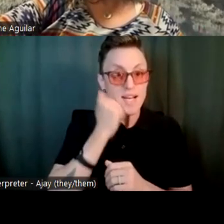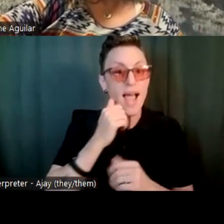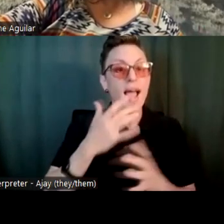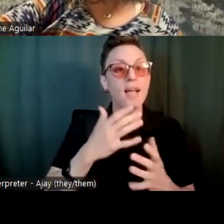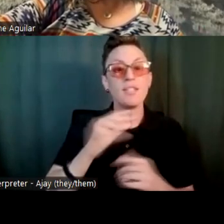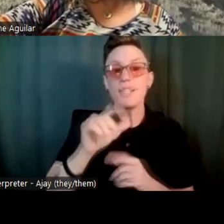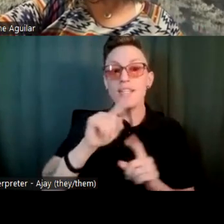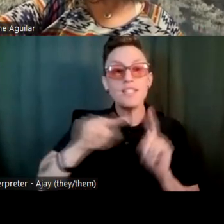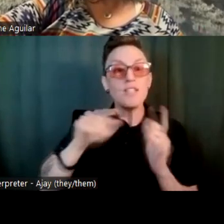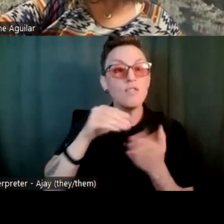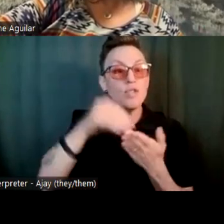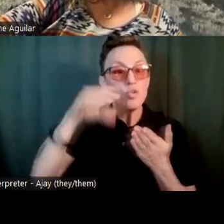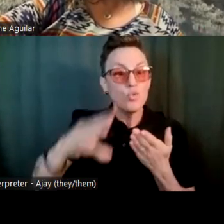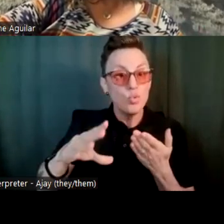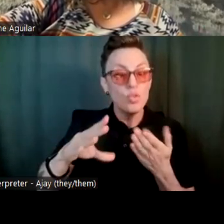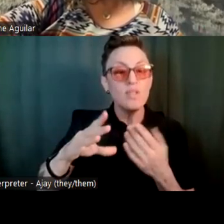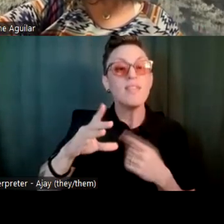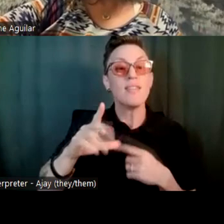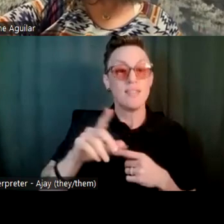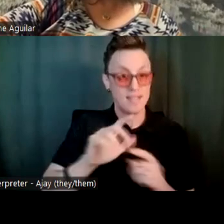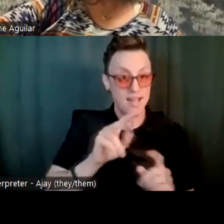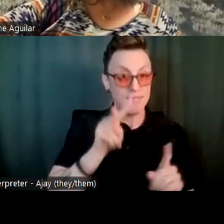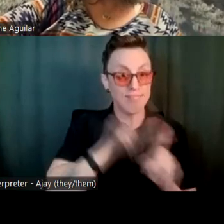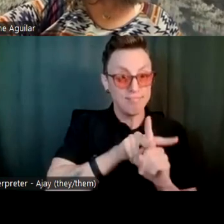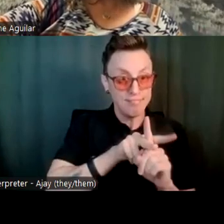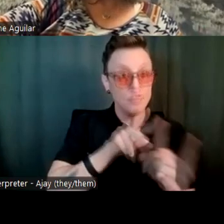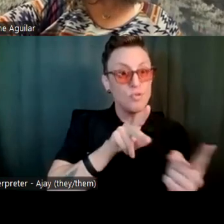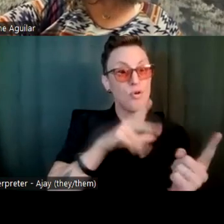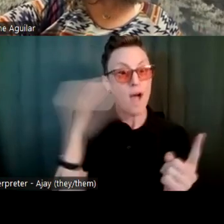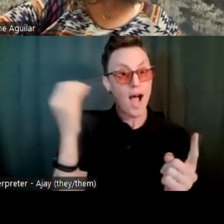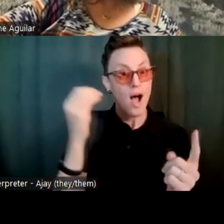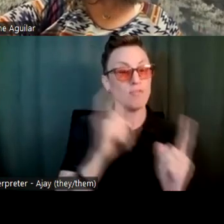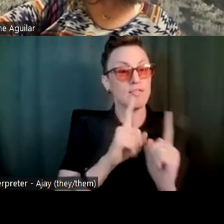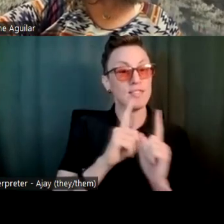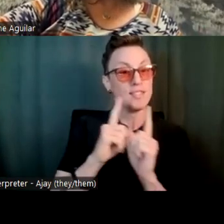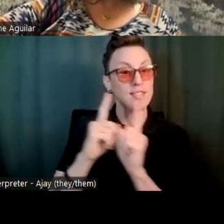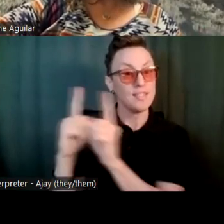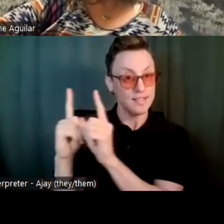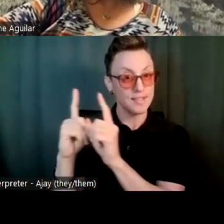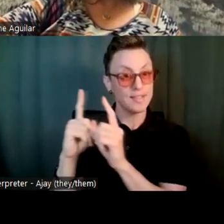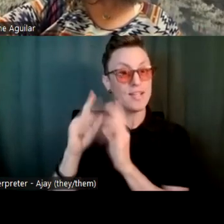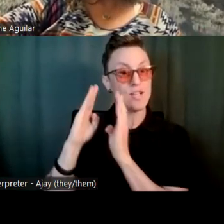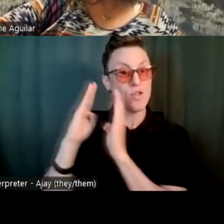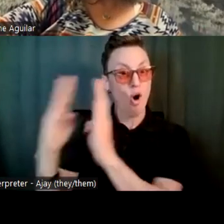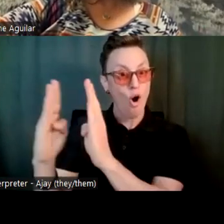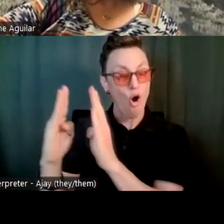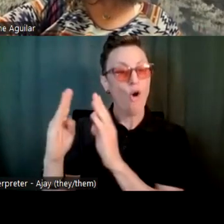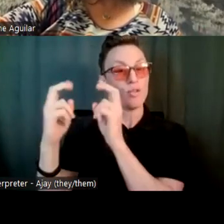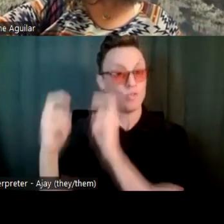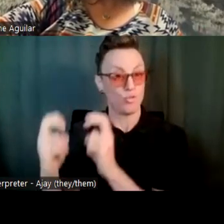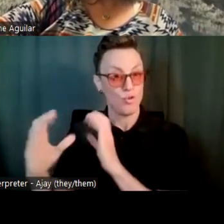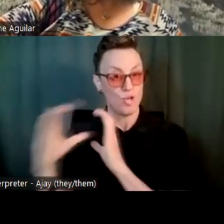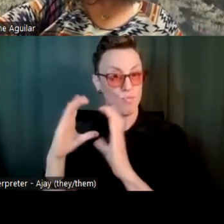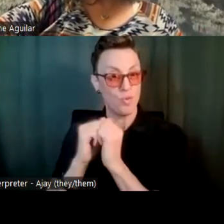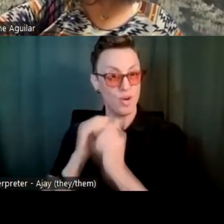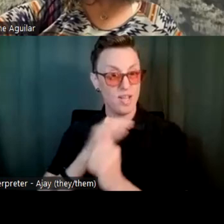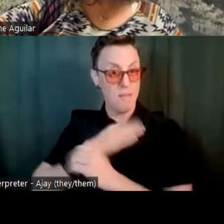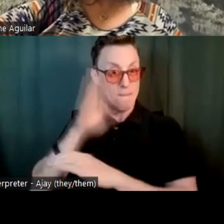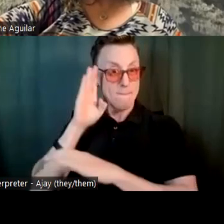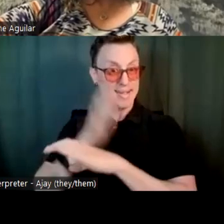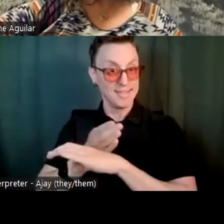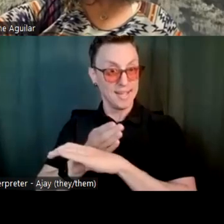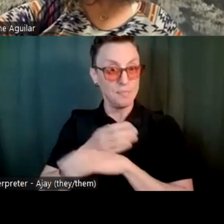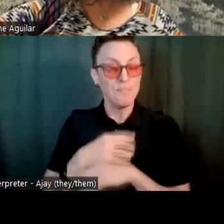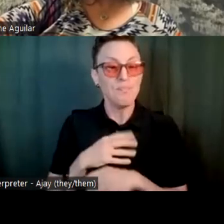kid go out in the hallway and really, um, just say, communicate with him at the beginning of the school, that school